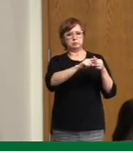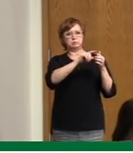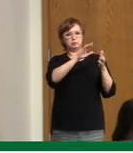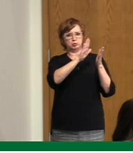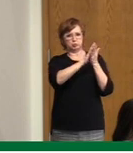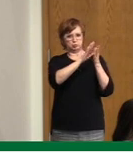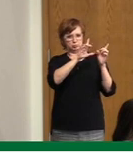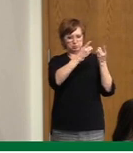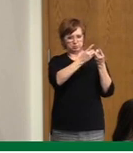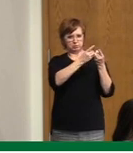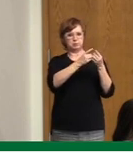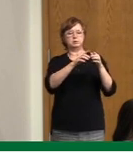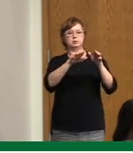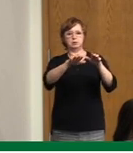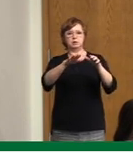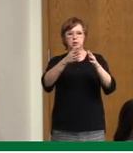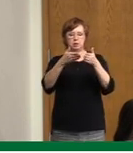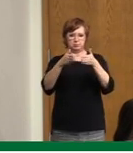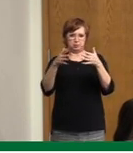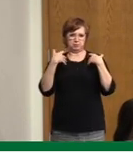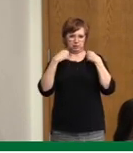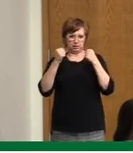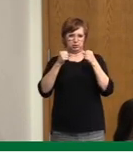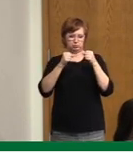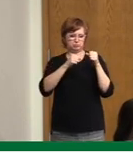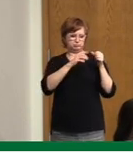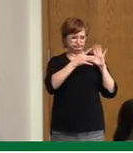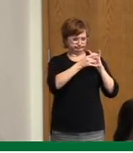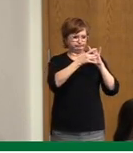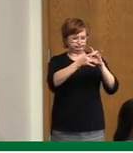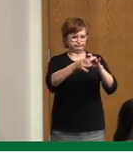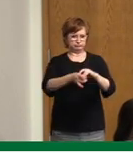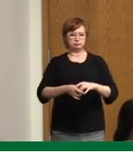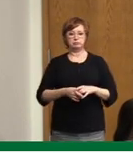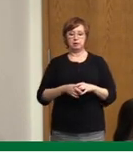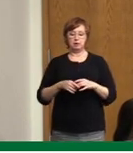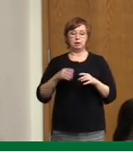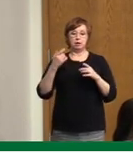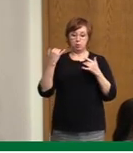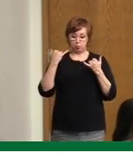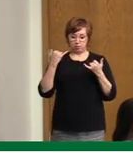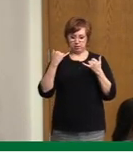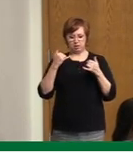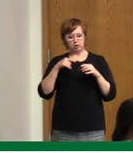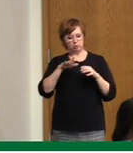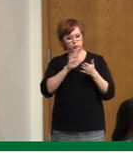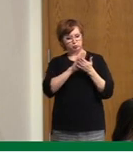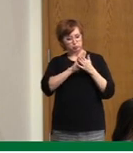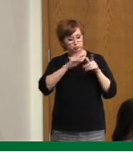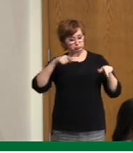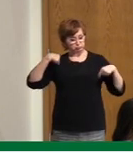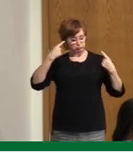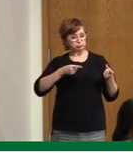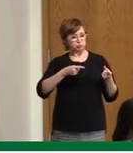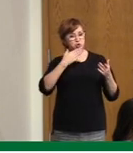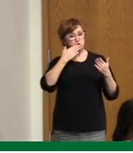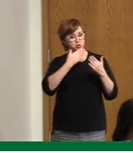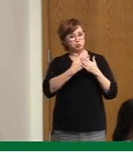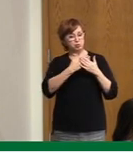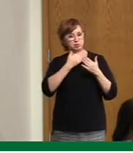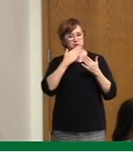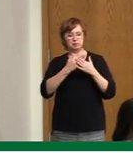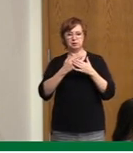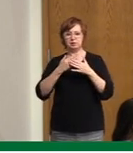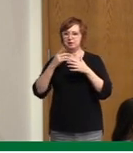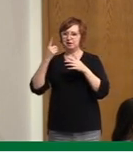So, at the moment, you're right, the schools have done extremely well. Their case numbers are a reflection of high community